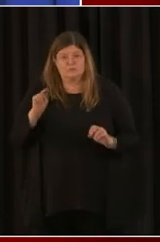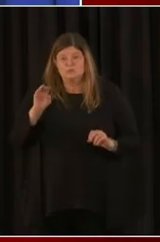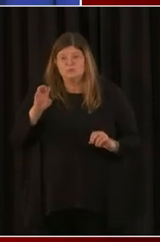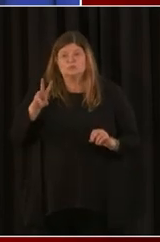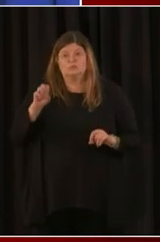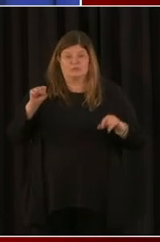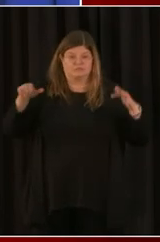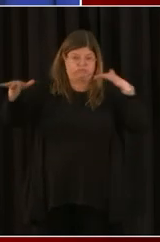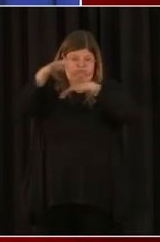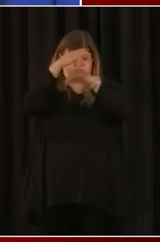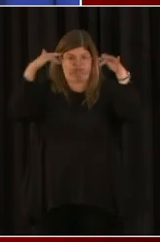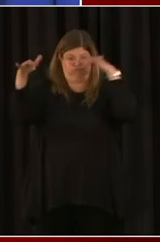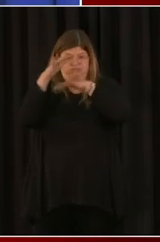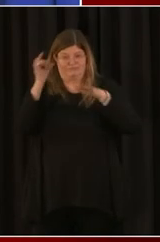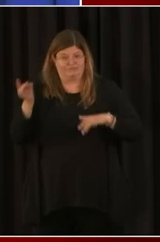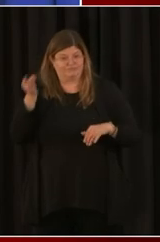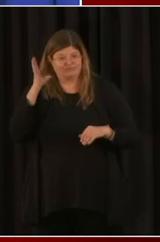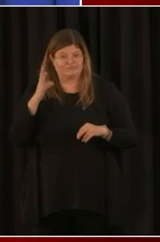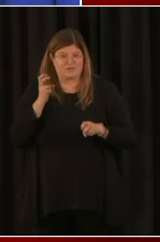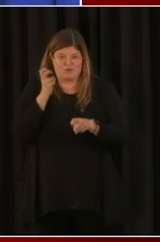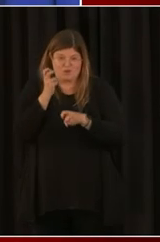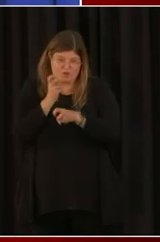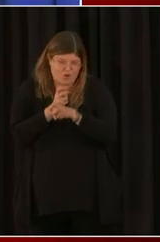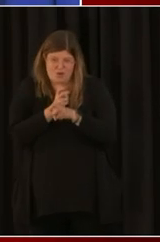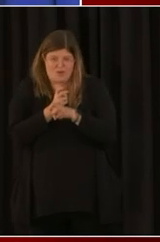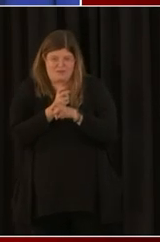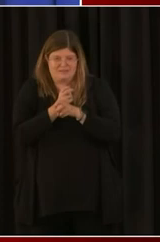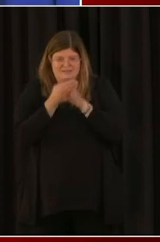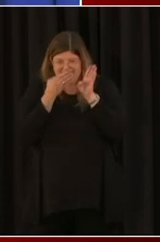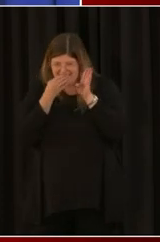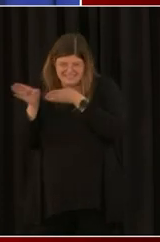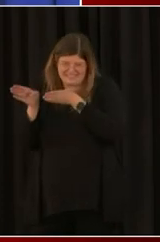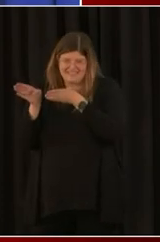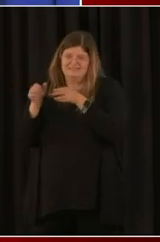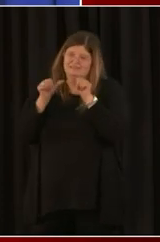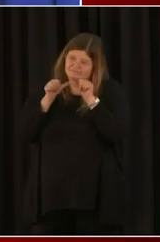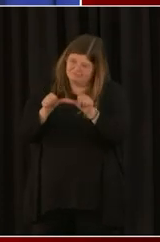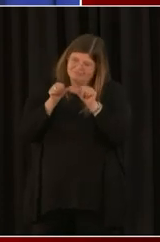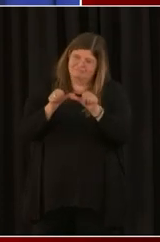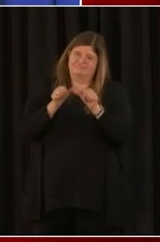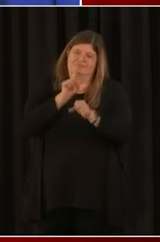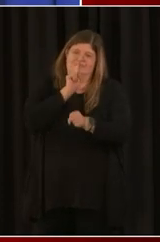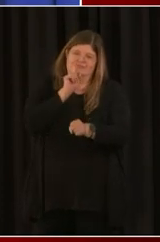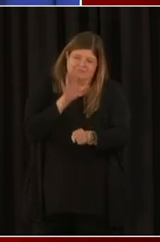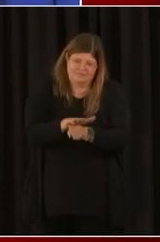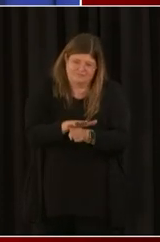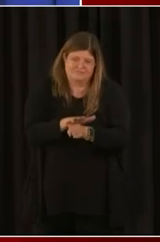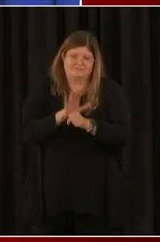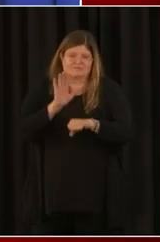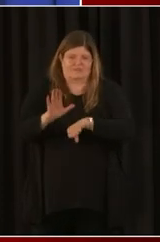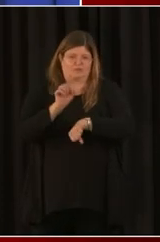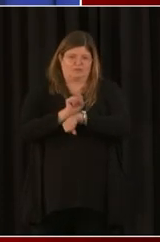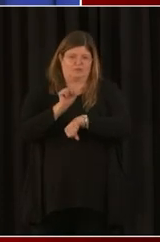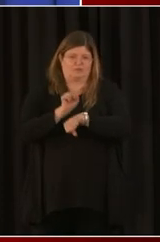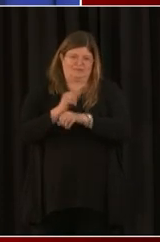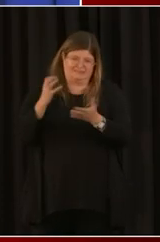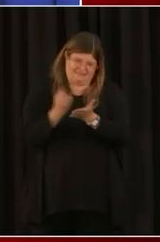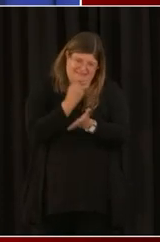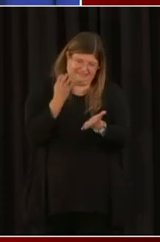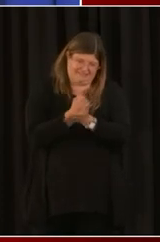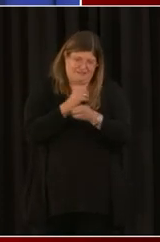So we ask you to stay committed to the work that you're doing and to make sure that you take advantage of all these opportunities.